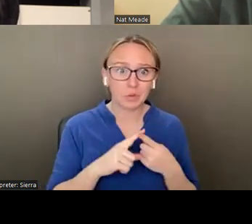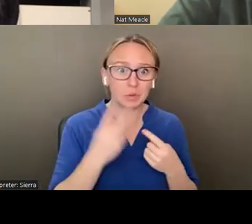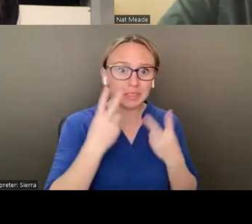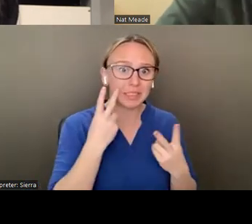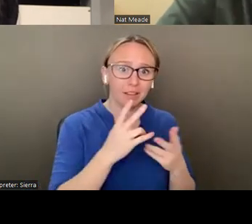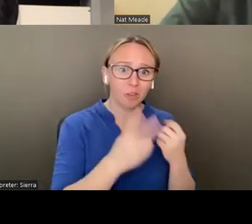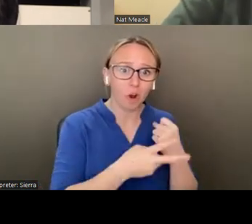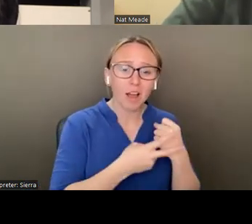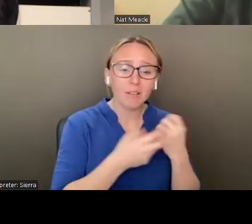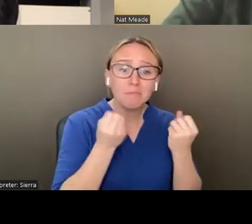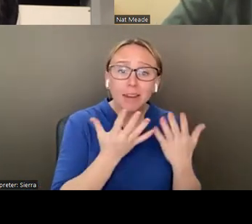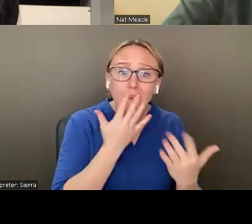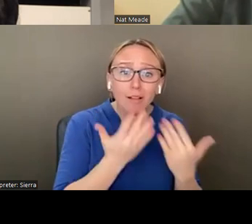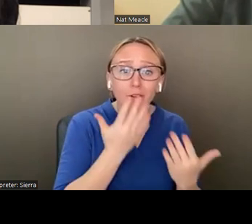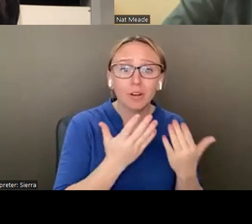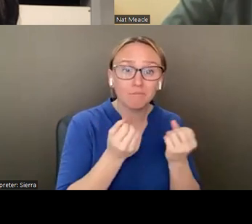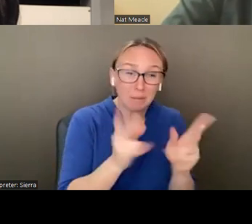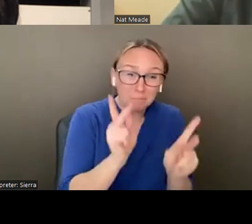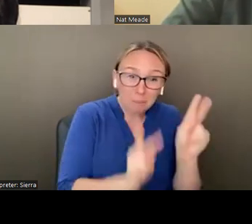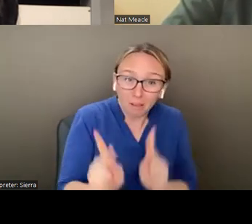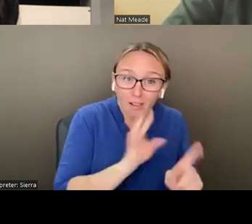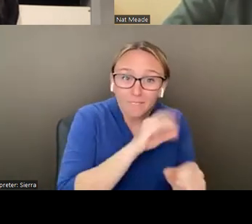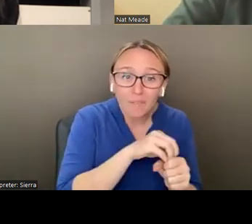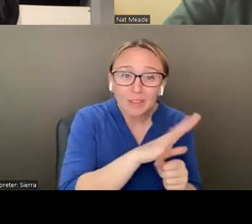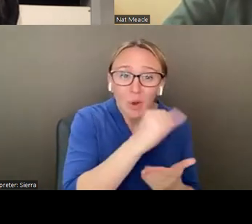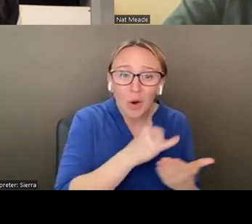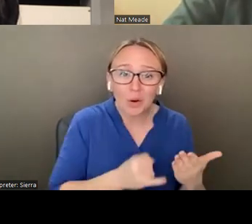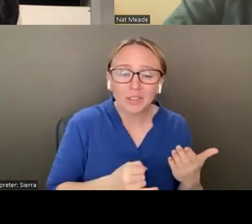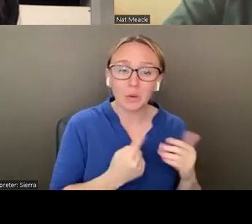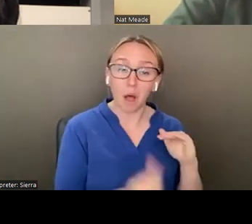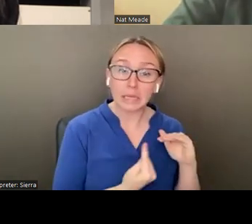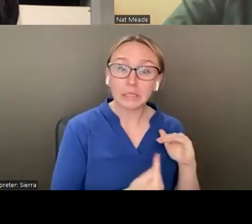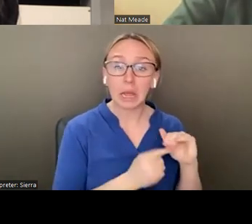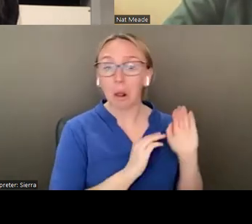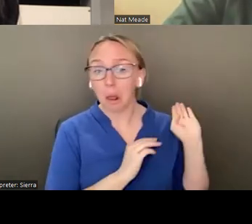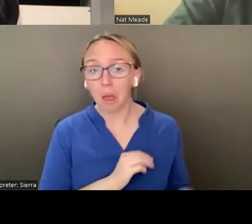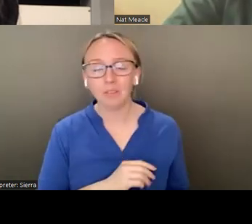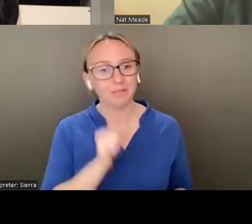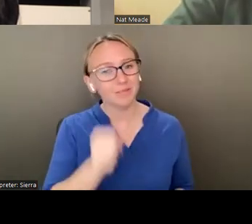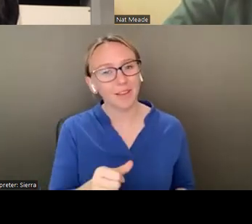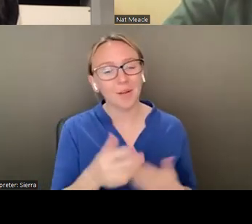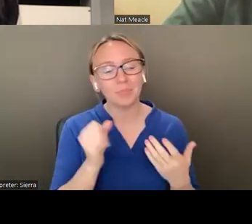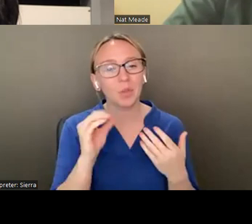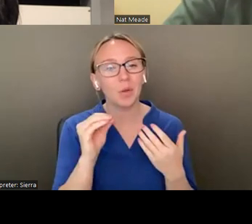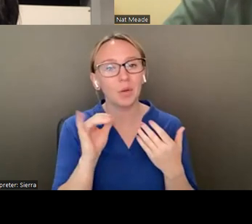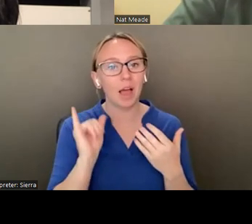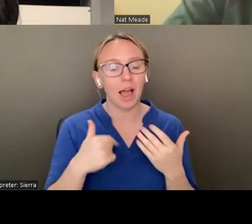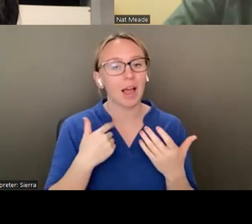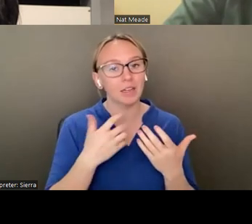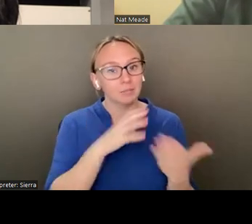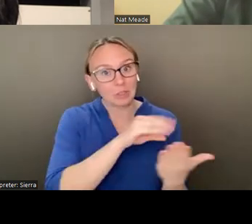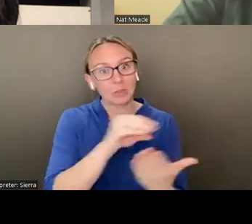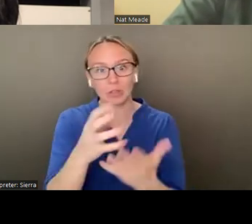all the color work, the figurative work. I mean, it it was really amazing. And I took lots of images and, um, so